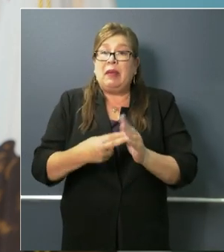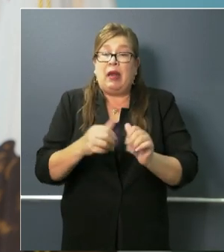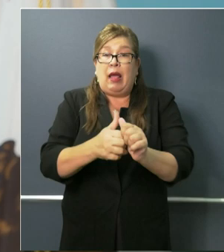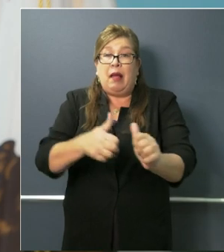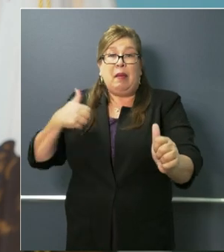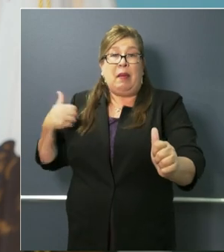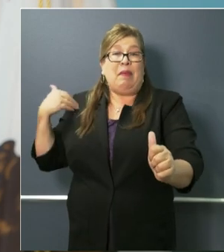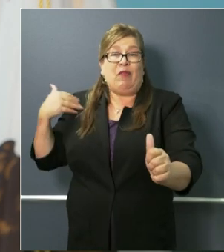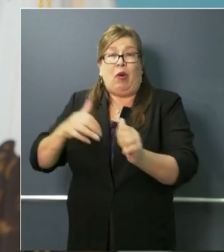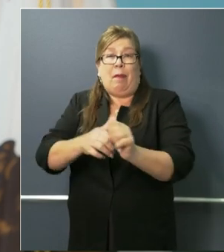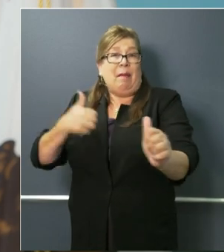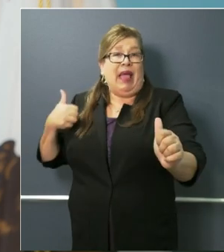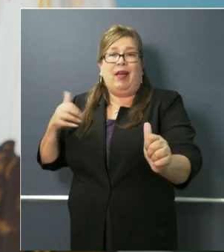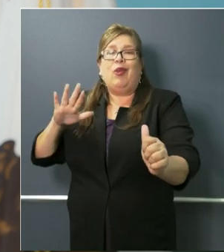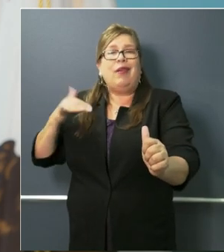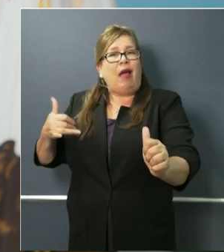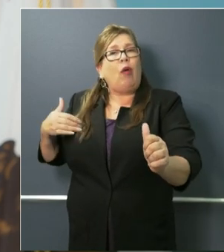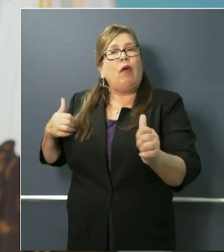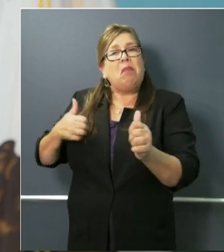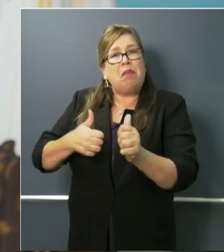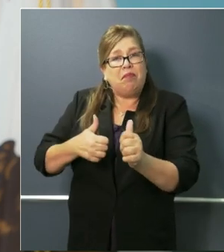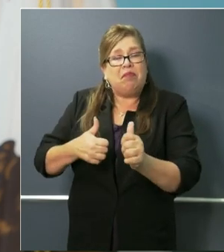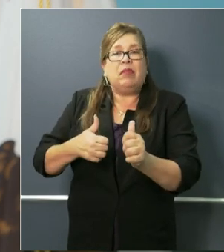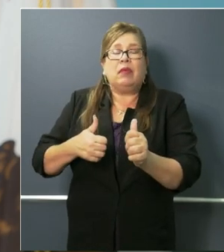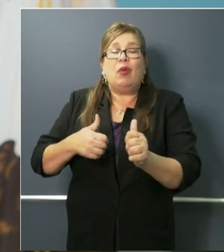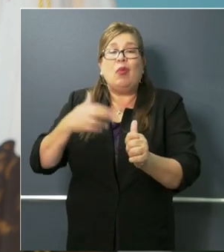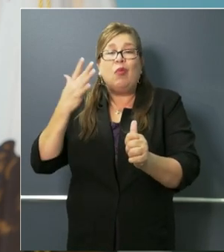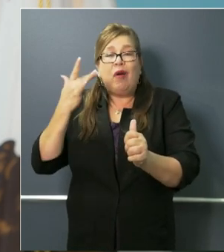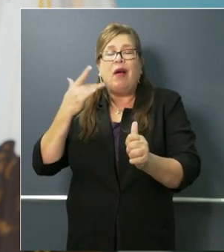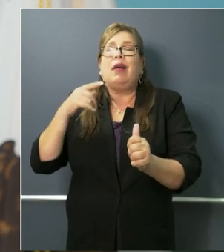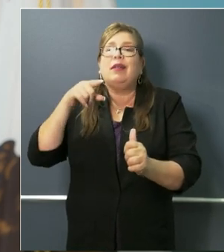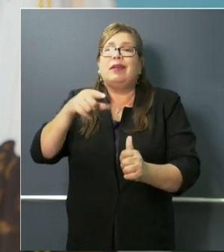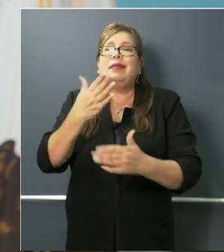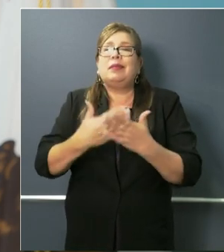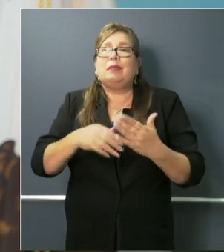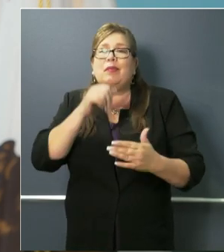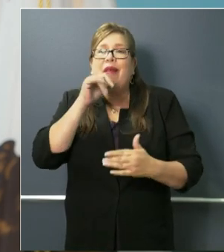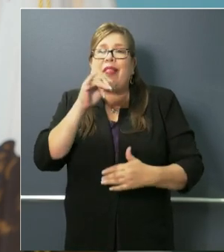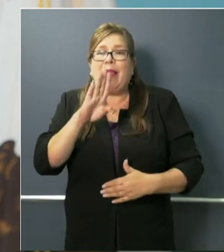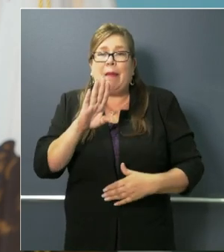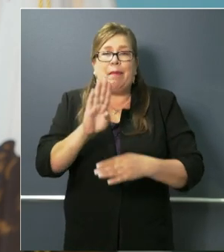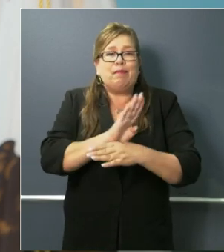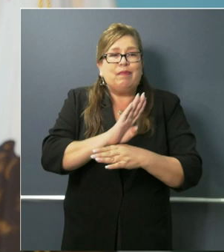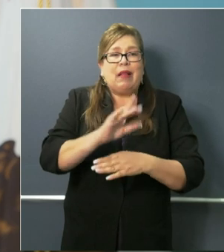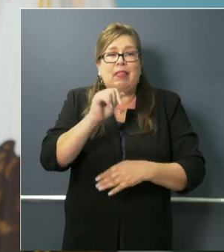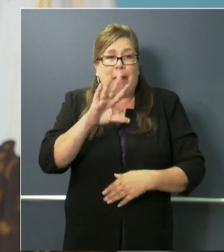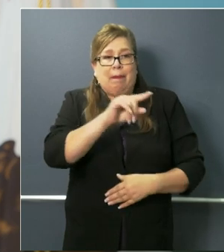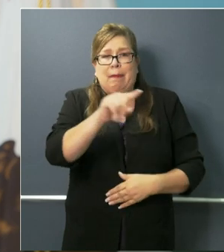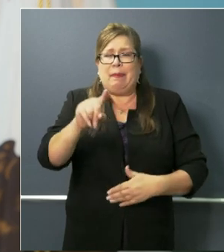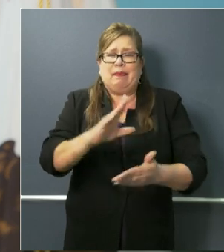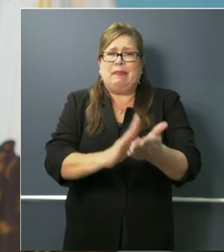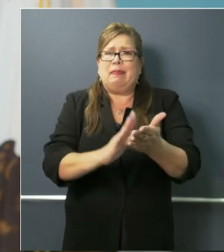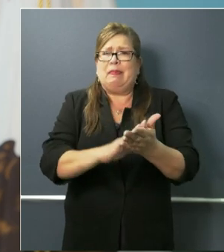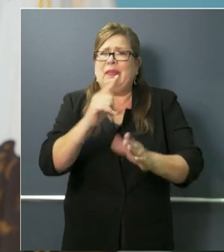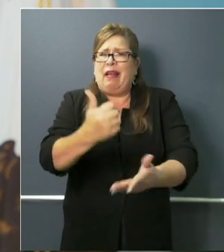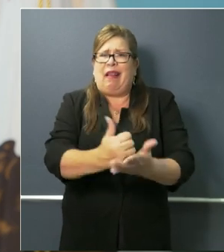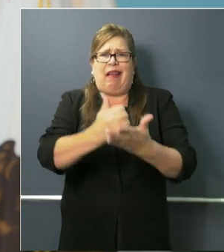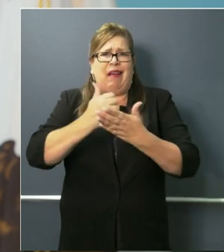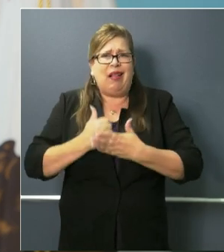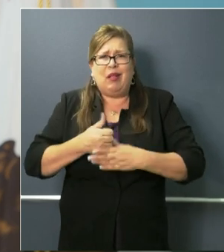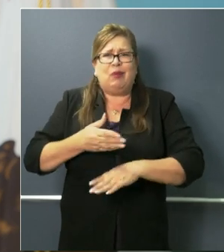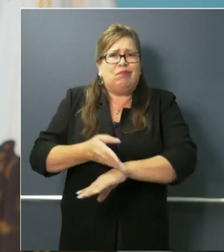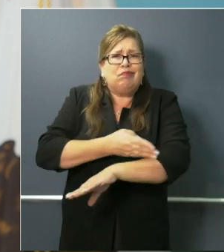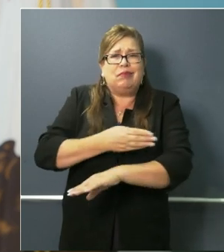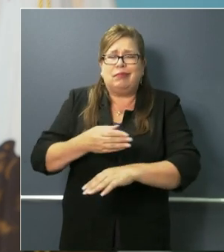backlog. A lot of that had to do with the commercial labs stepping up and we congratulate them for their good work. And also, as it